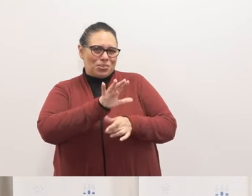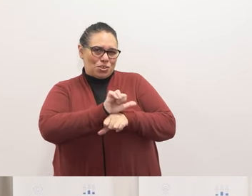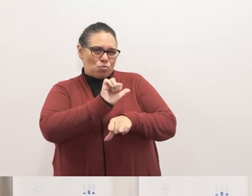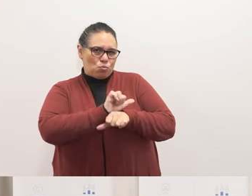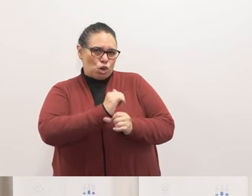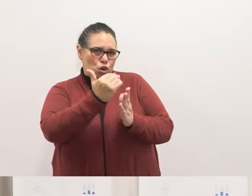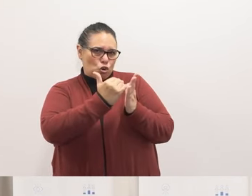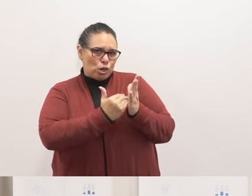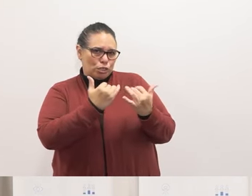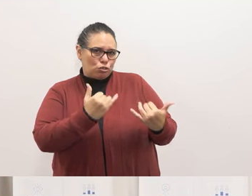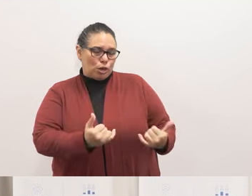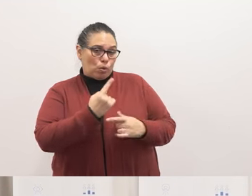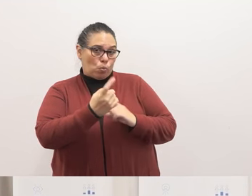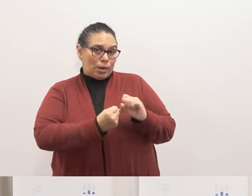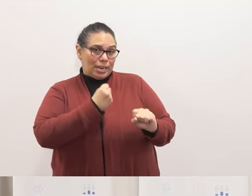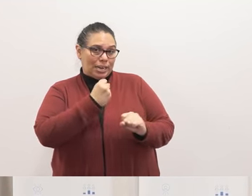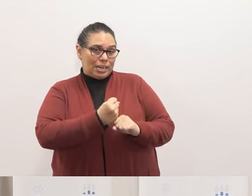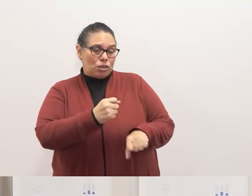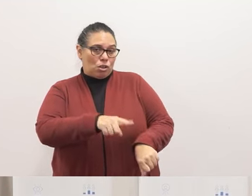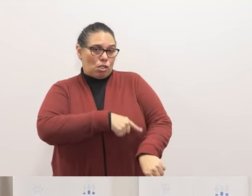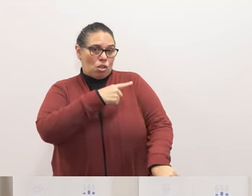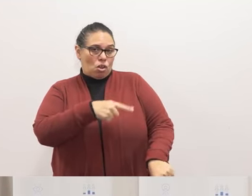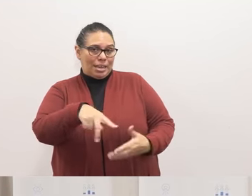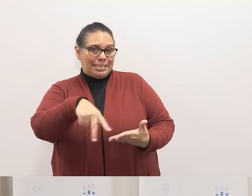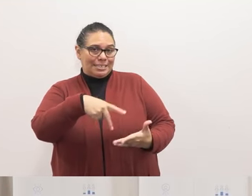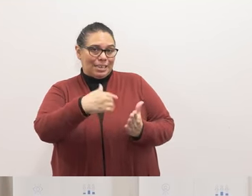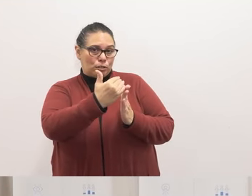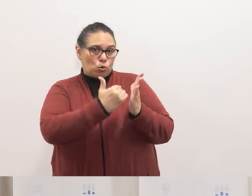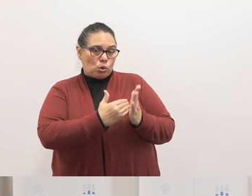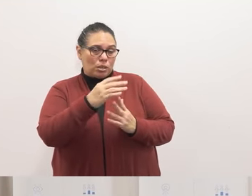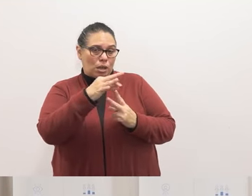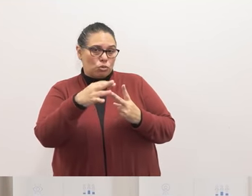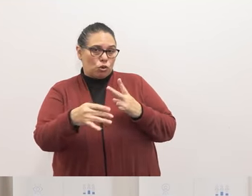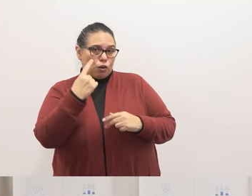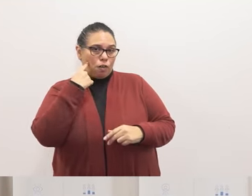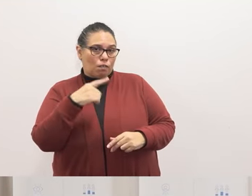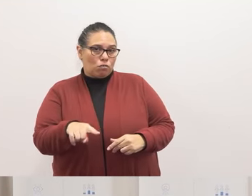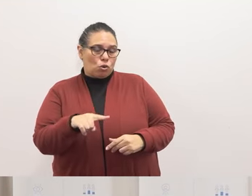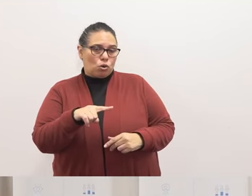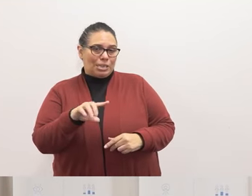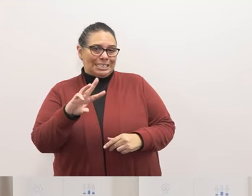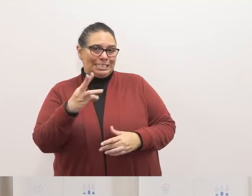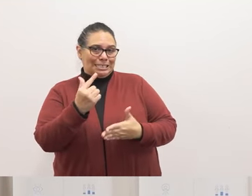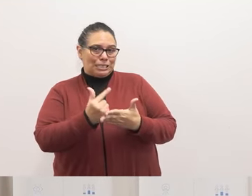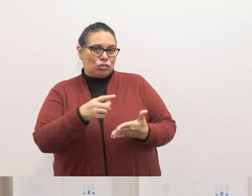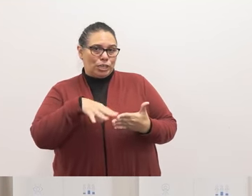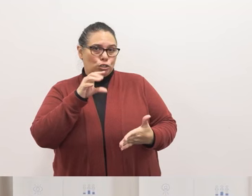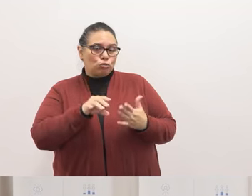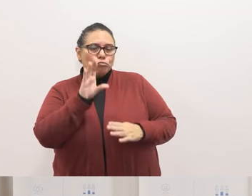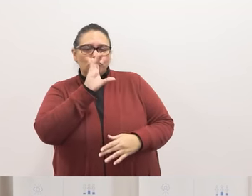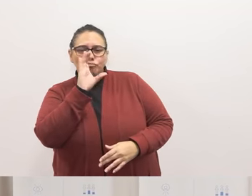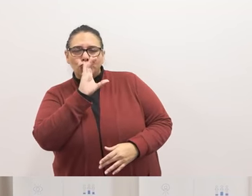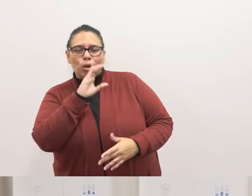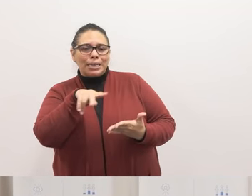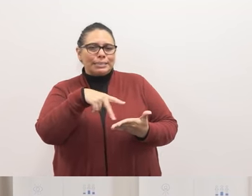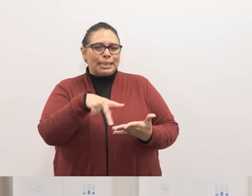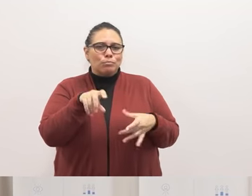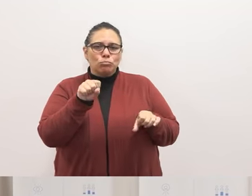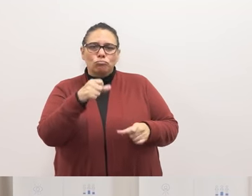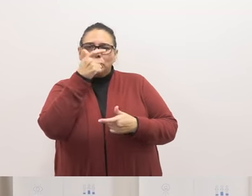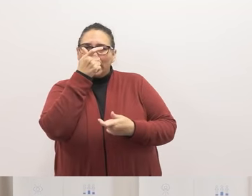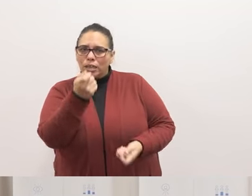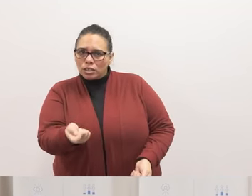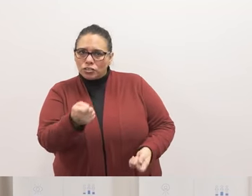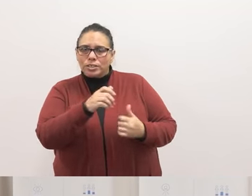We currently have a year long beginning dance course. This is an option for probably incoming sixth grade students to explore dance as a potential interest.